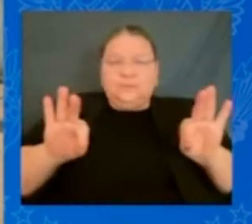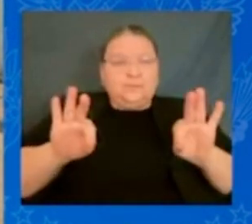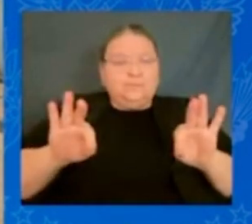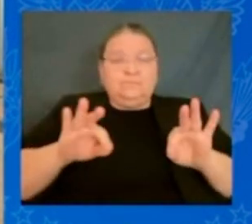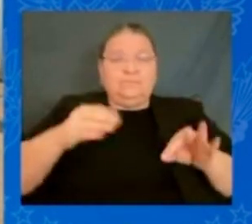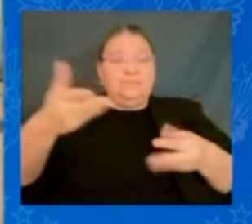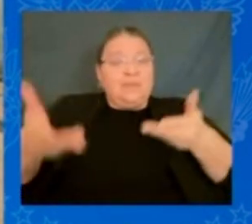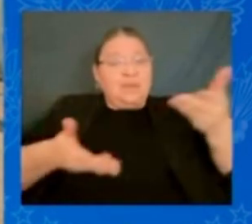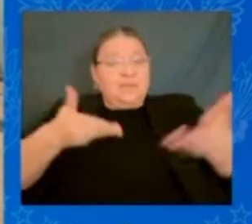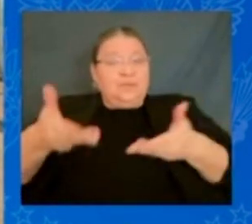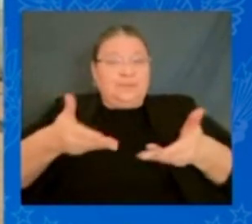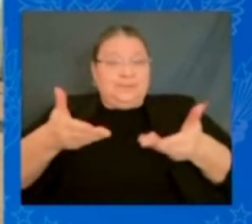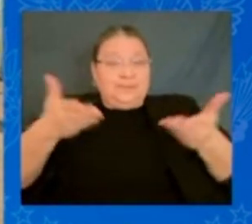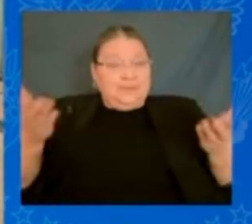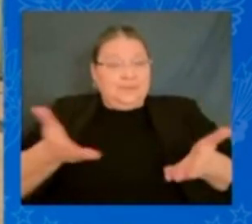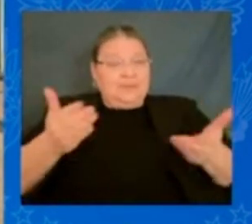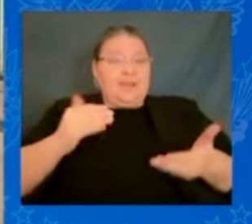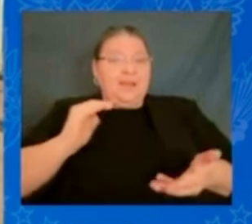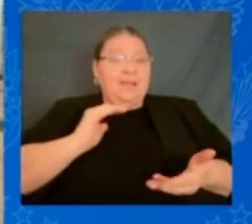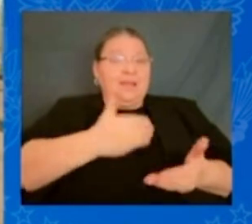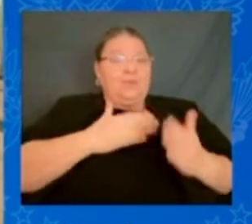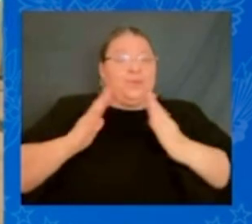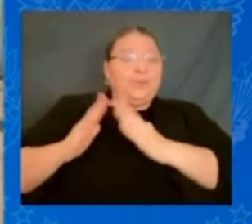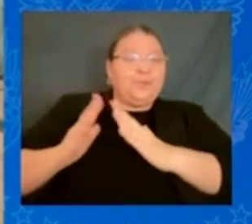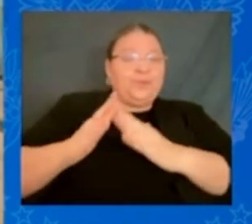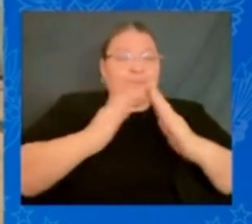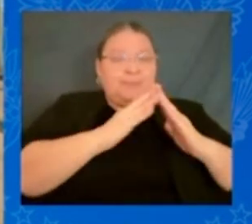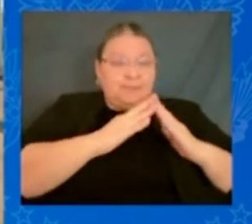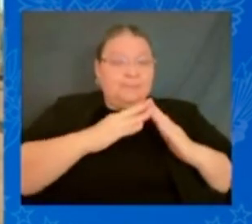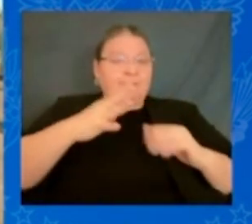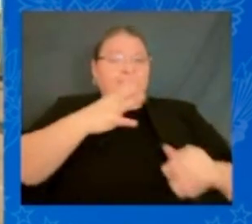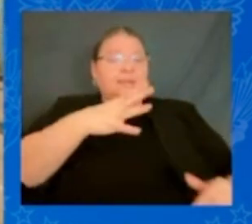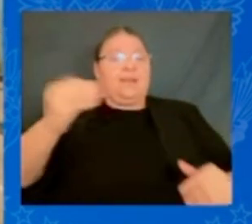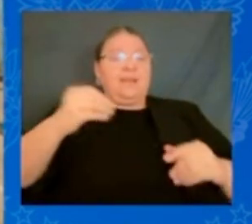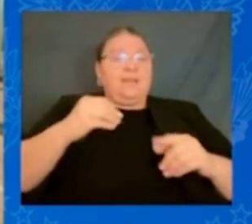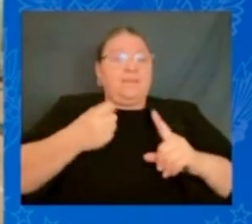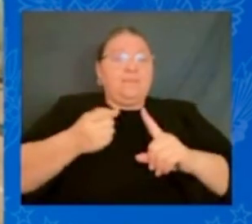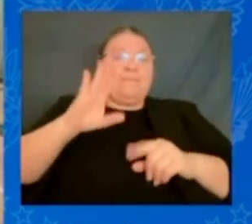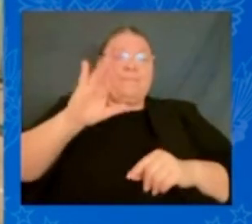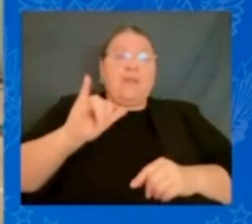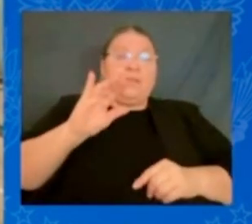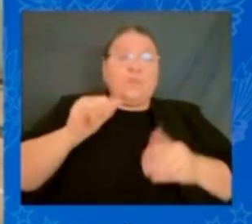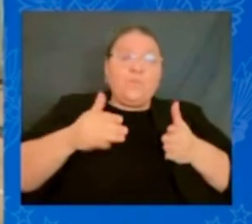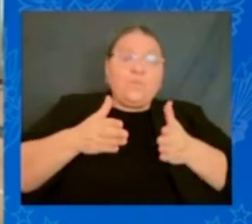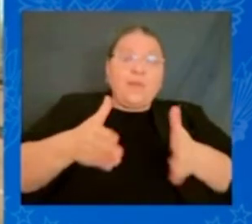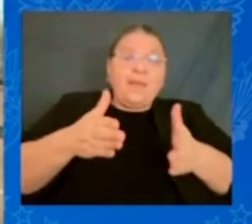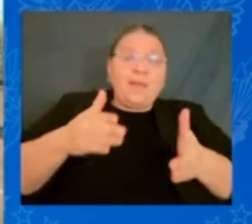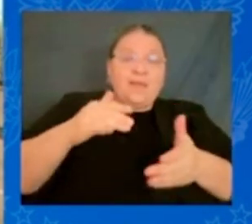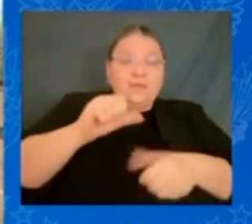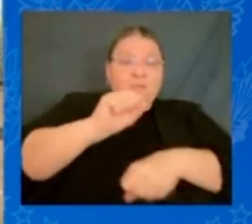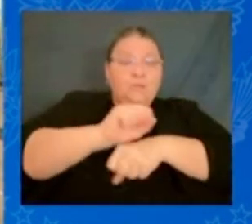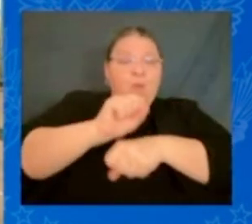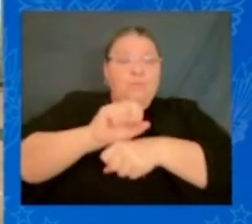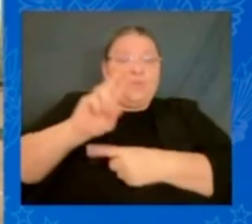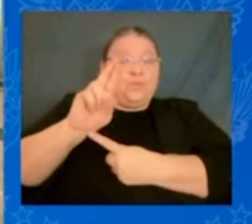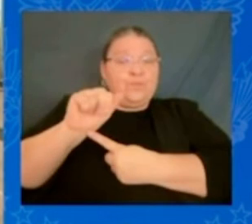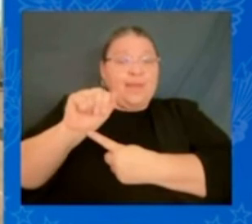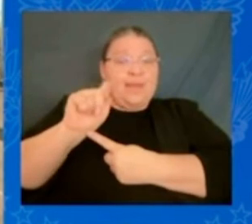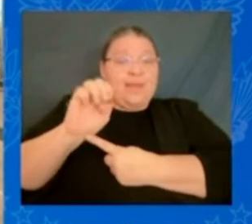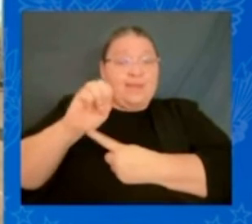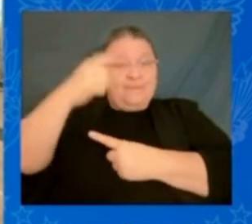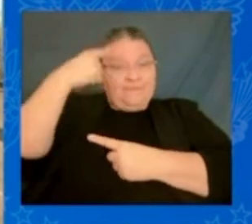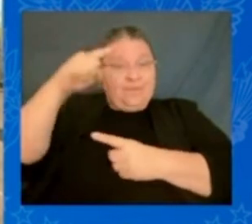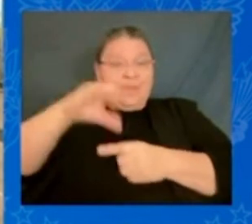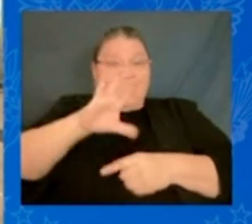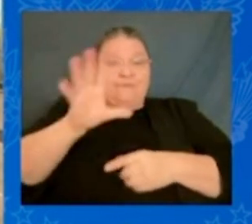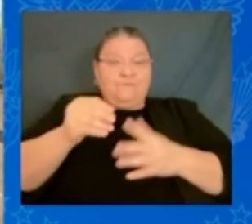hire in your community. And by the way, the unemployment rate for African Americans under my administration is the